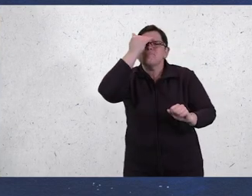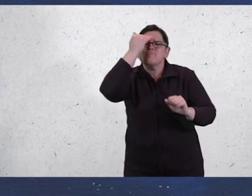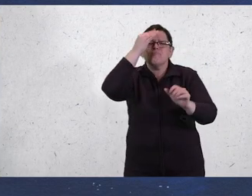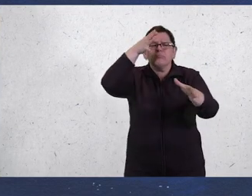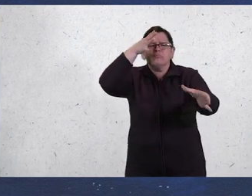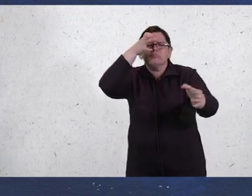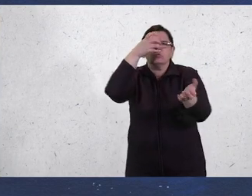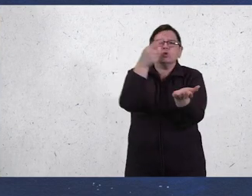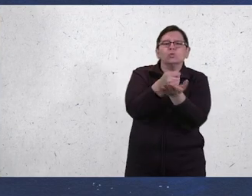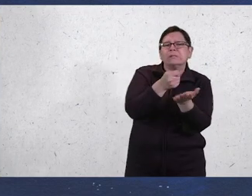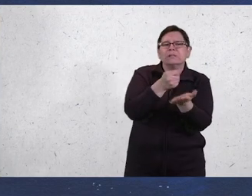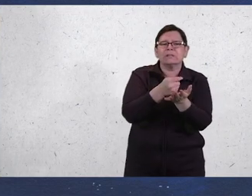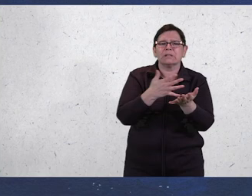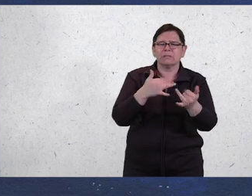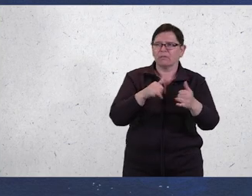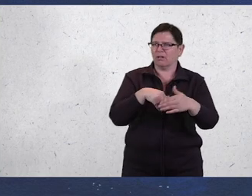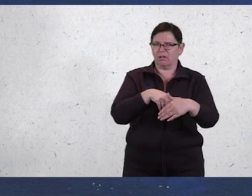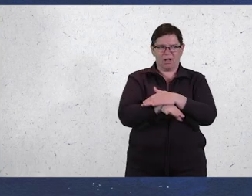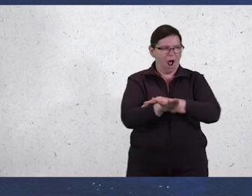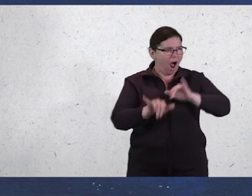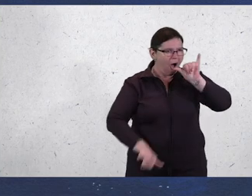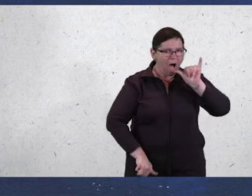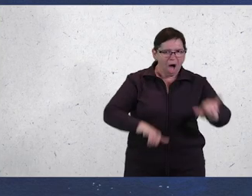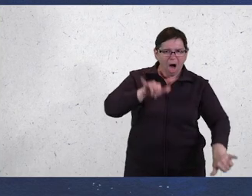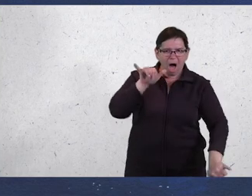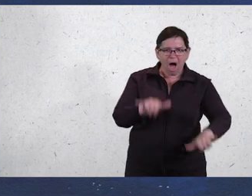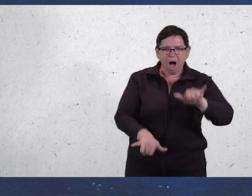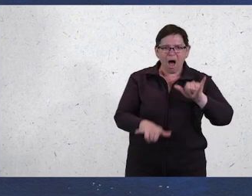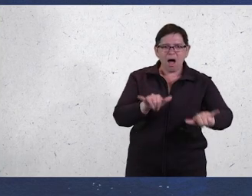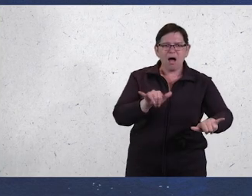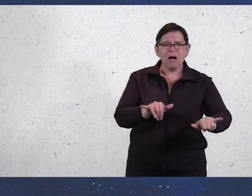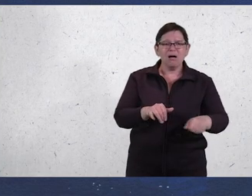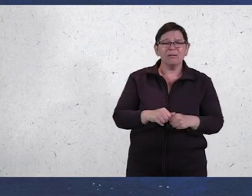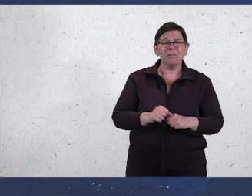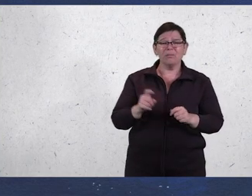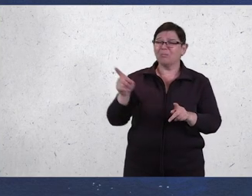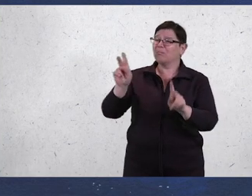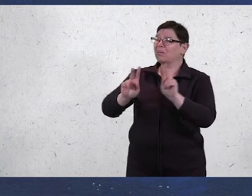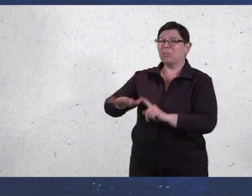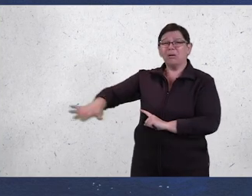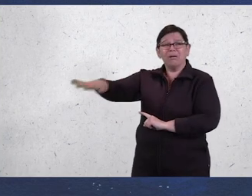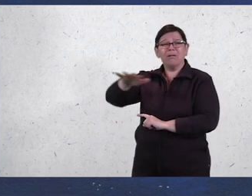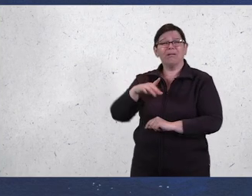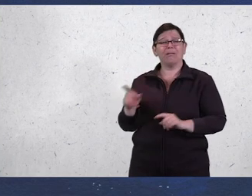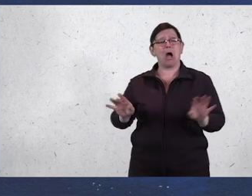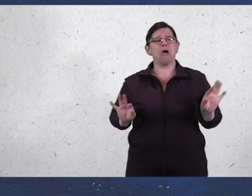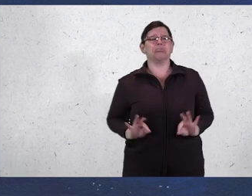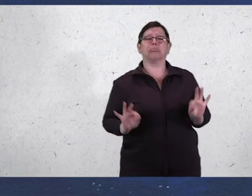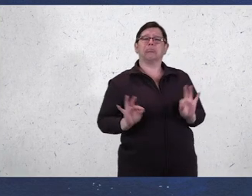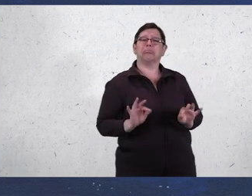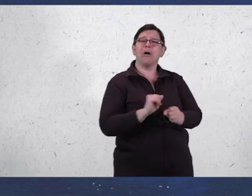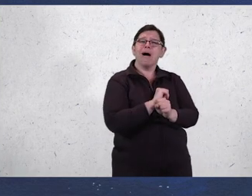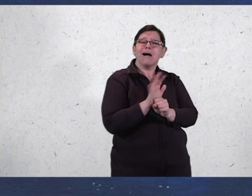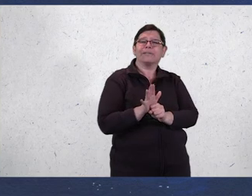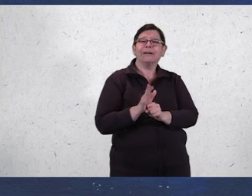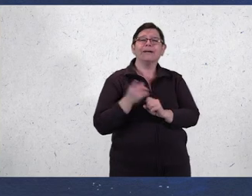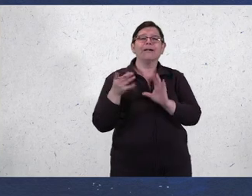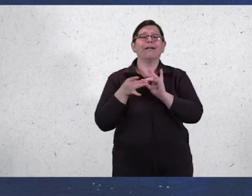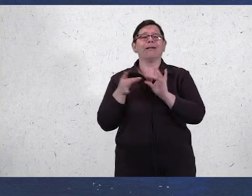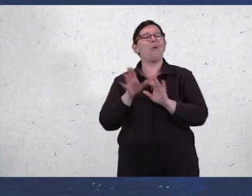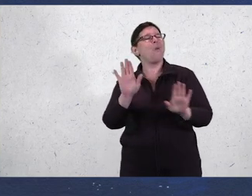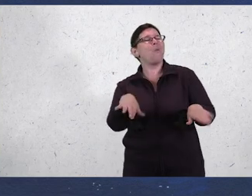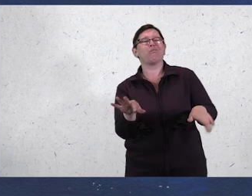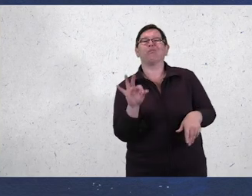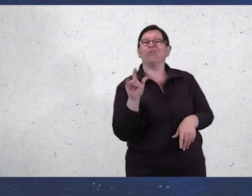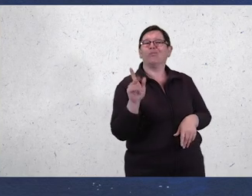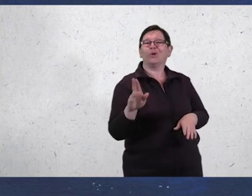of scientific understanding and treatments, the likes of which you only discover when you find yourself there. When people minimize COVID with statements